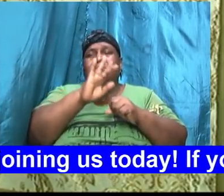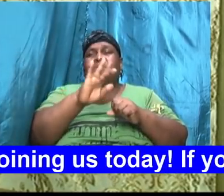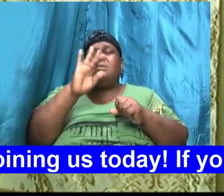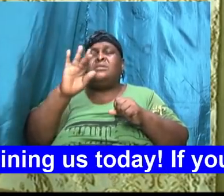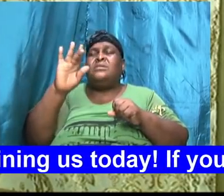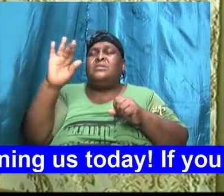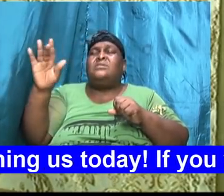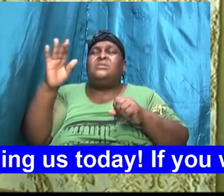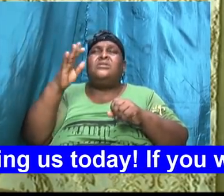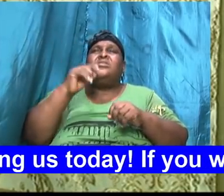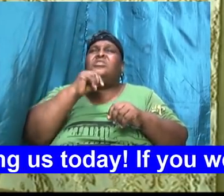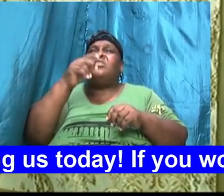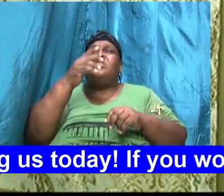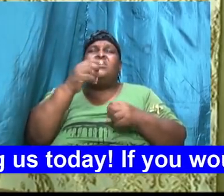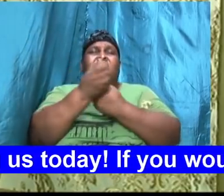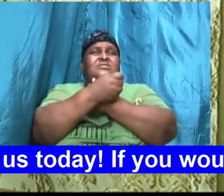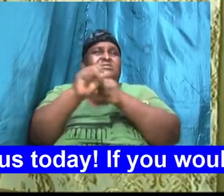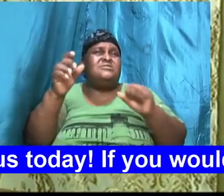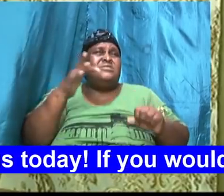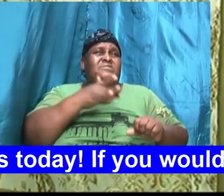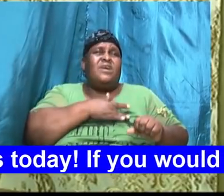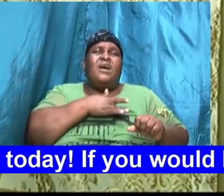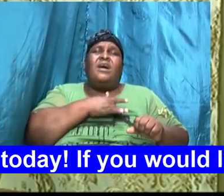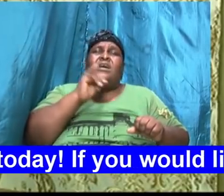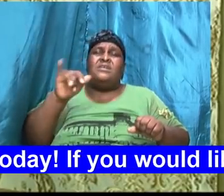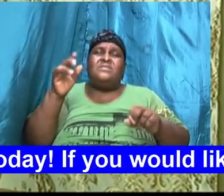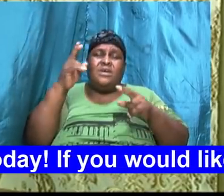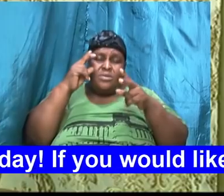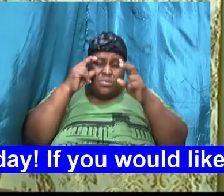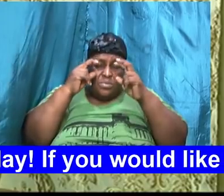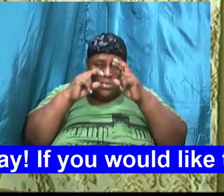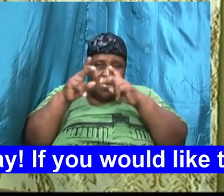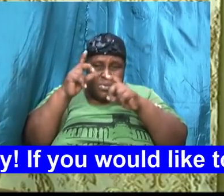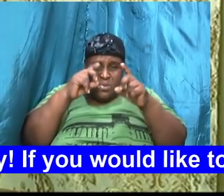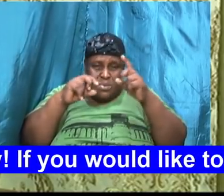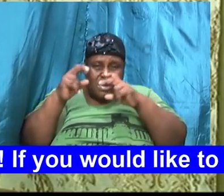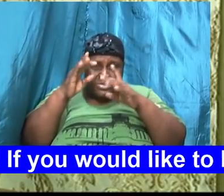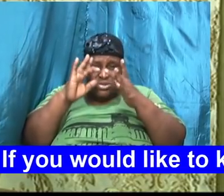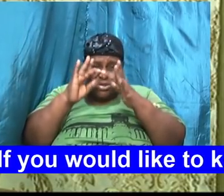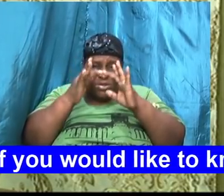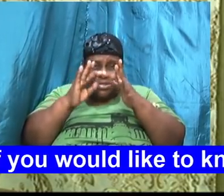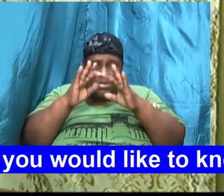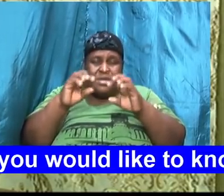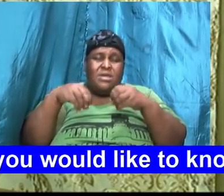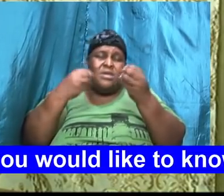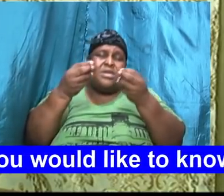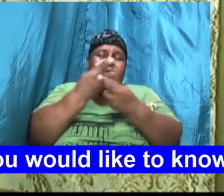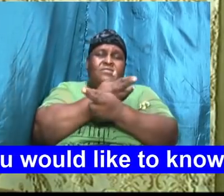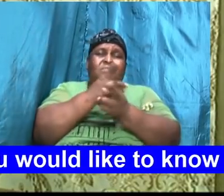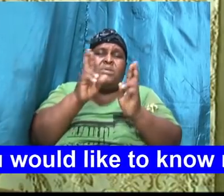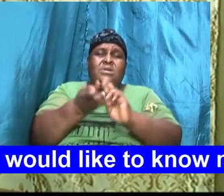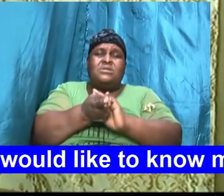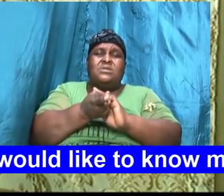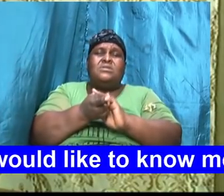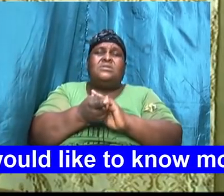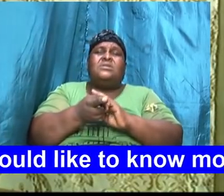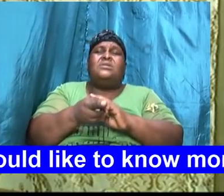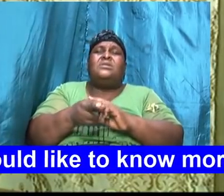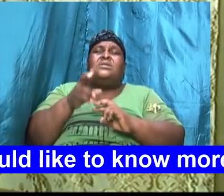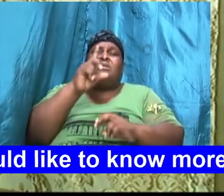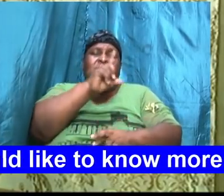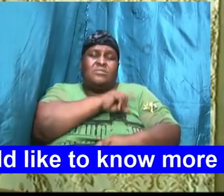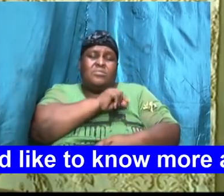unsaved heart right now that is tuning in we ask God that you will grant repentance that you will convict